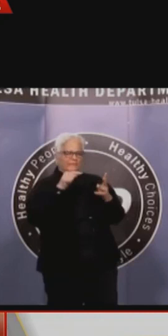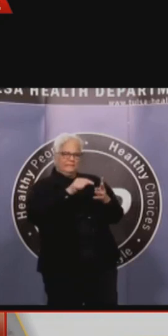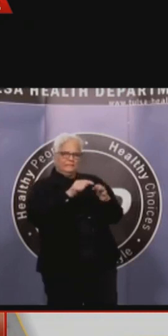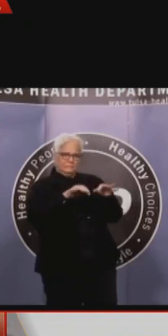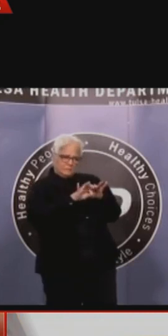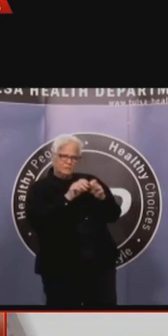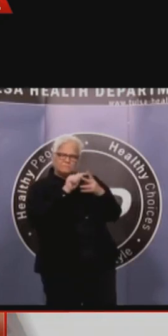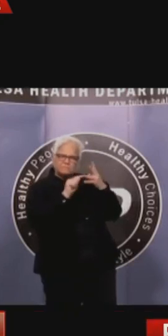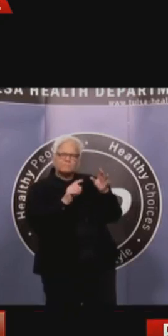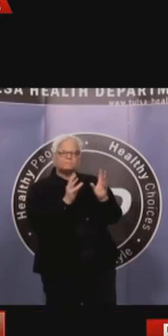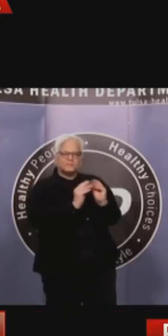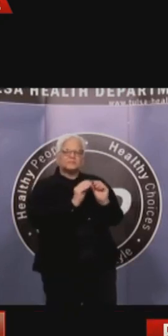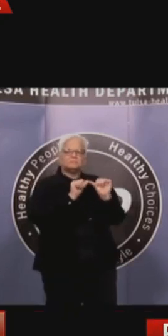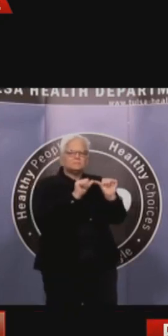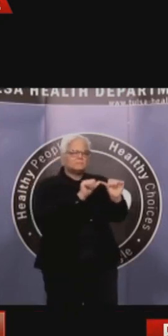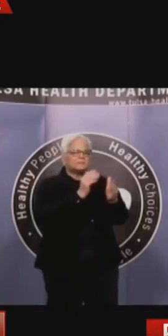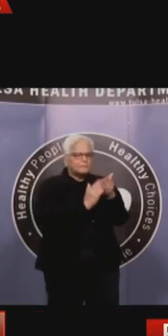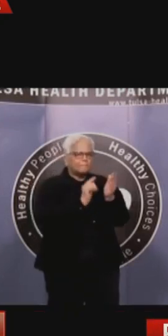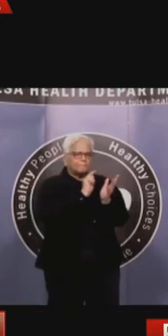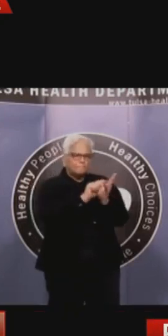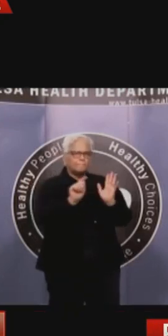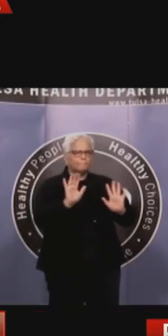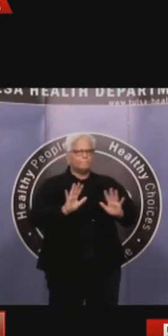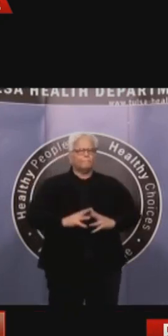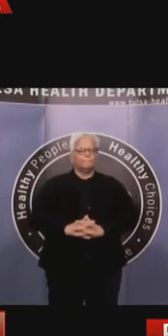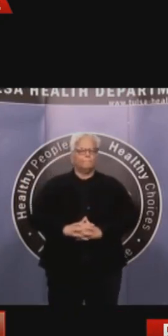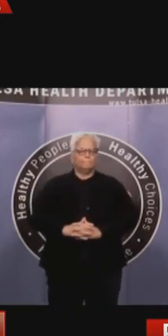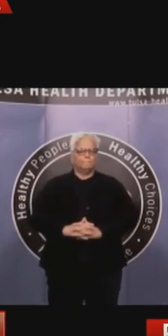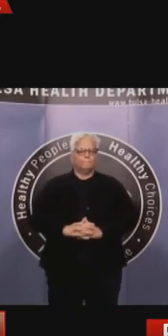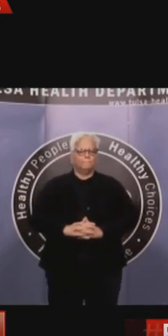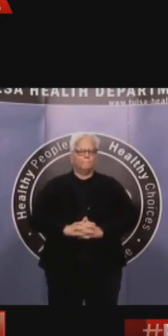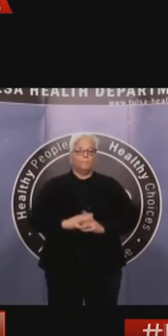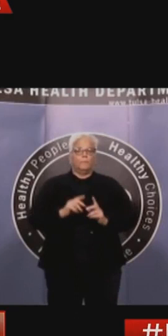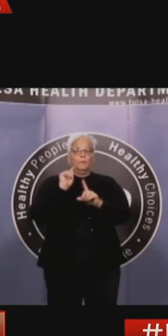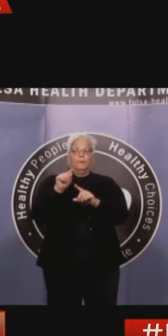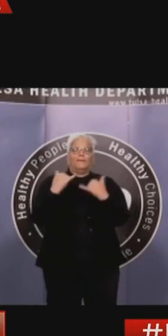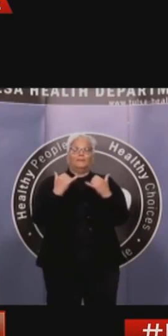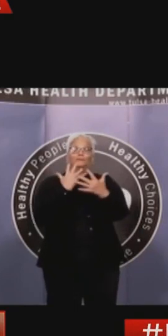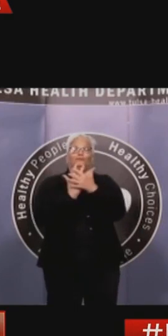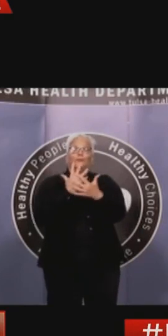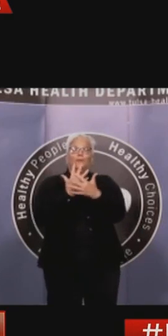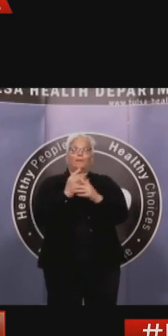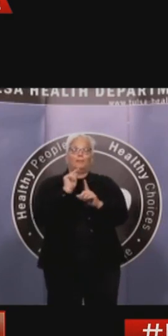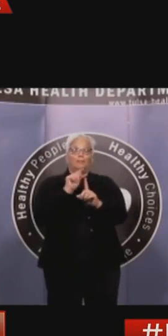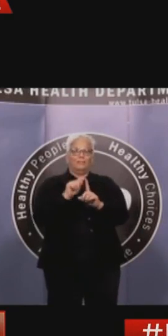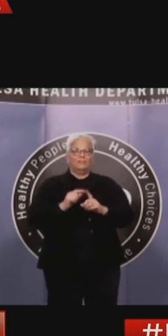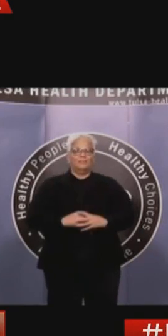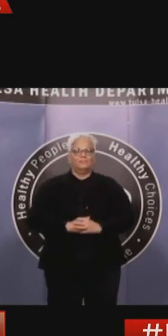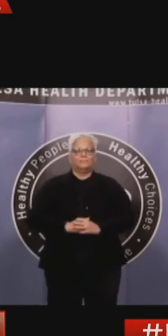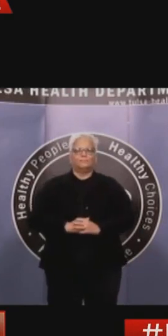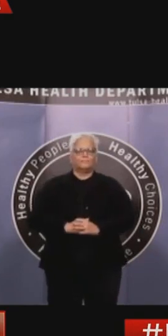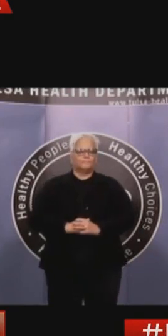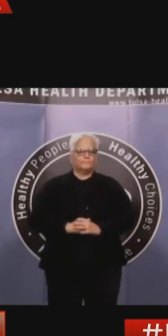who had symptoms, fortunately, those tests came back negative. So, so far, all these measures that the sheriff and his team